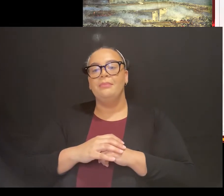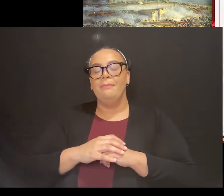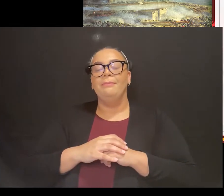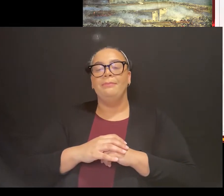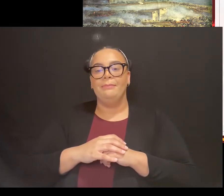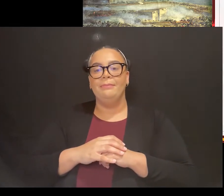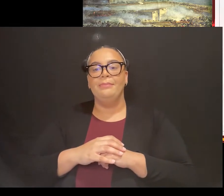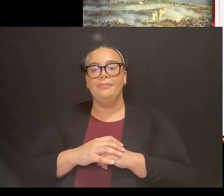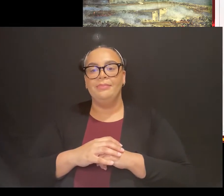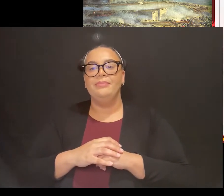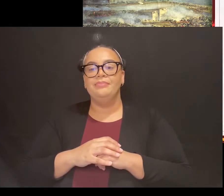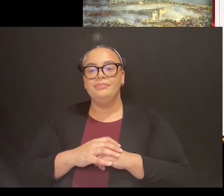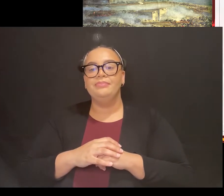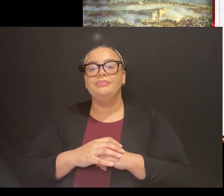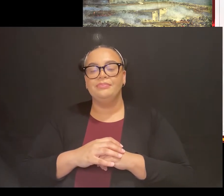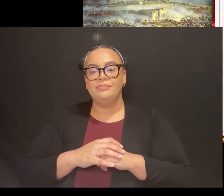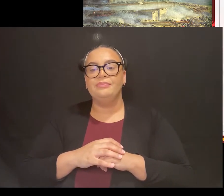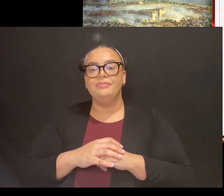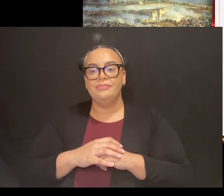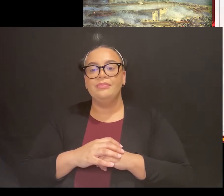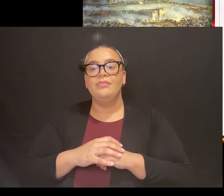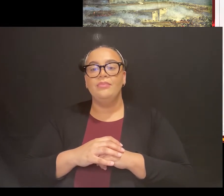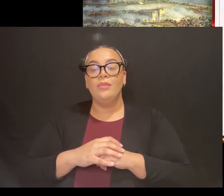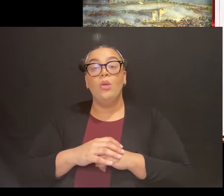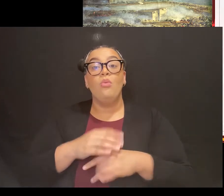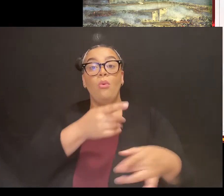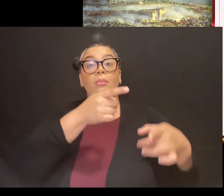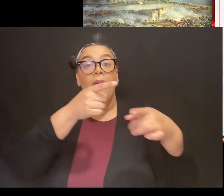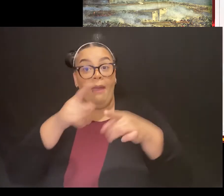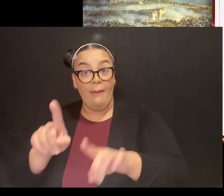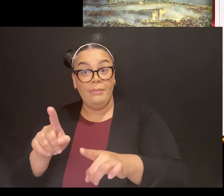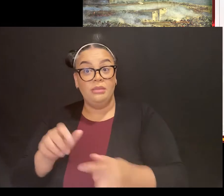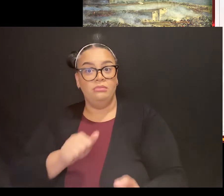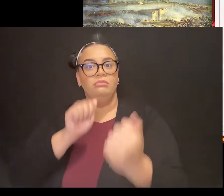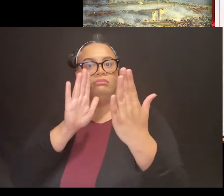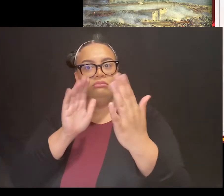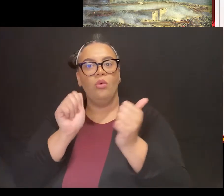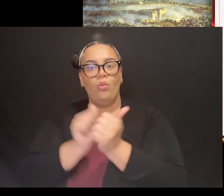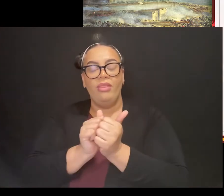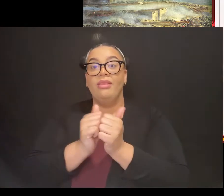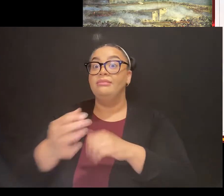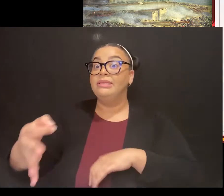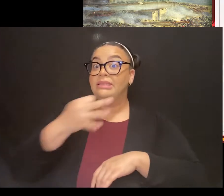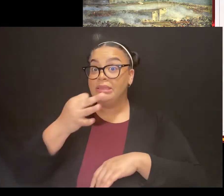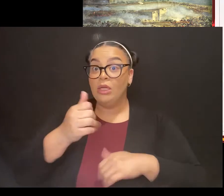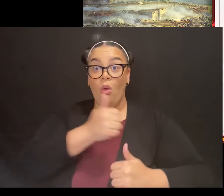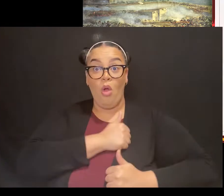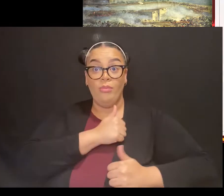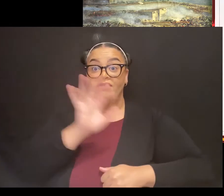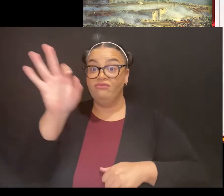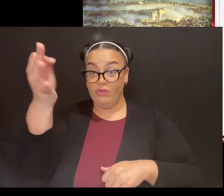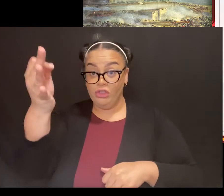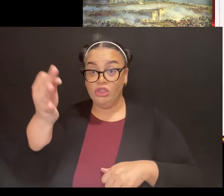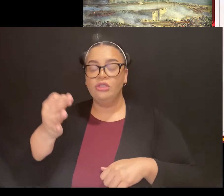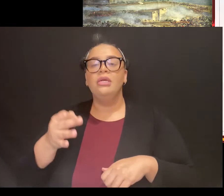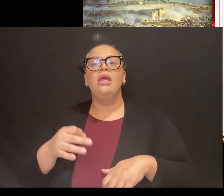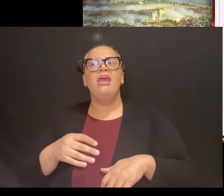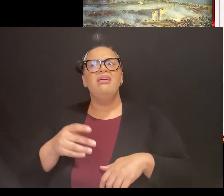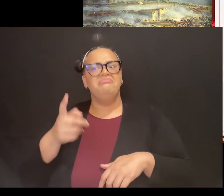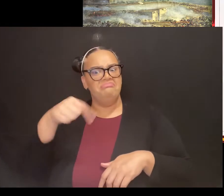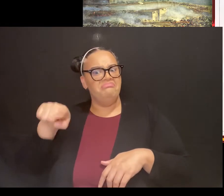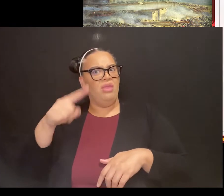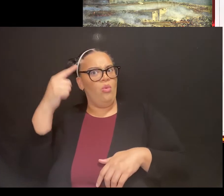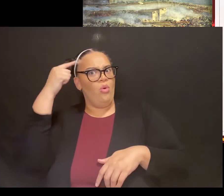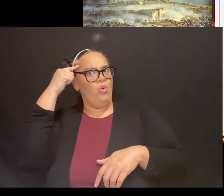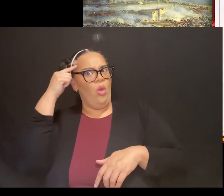against a highly skilled French army, as I mentioned, considering, they were considered the greatest army in the world at that time.